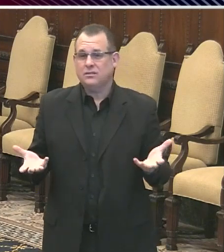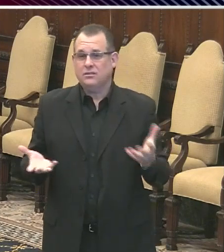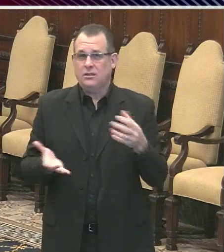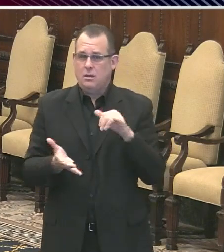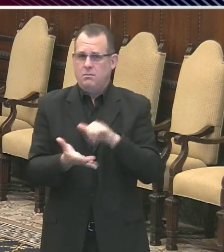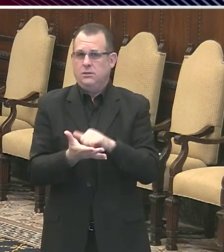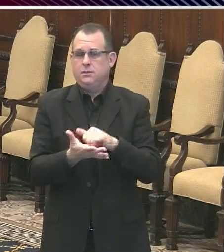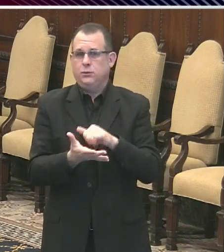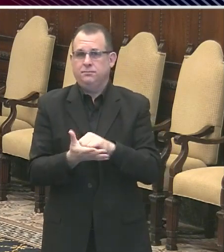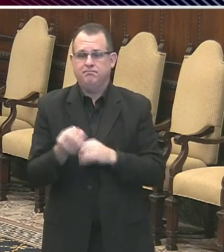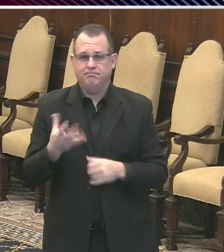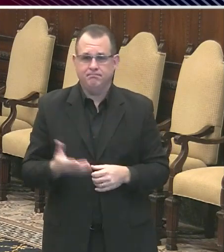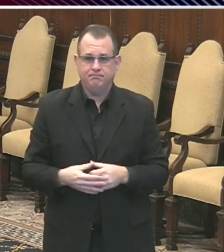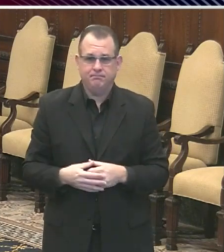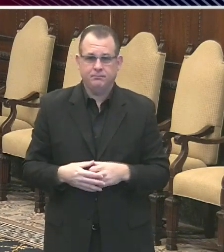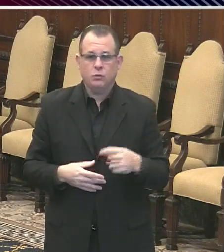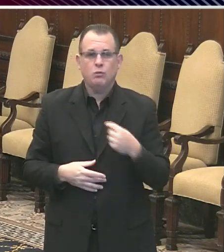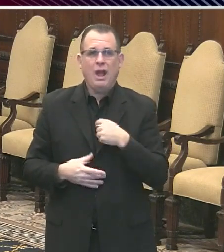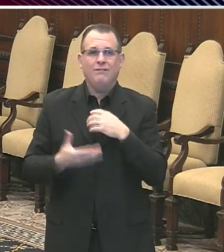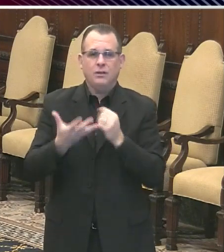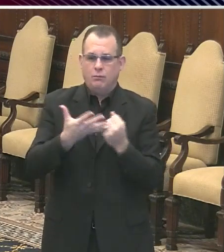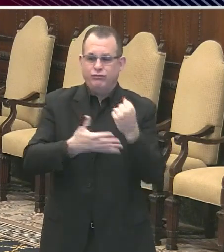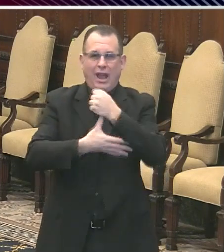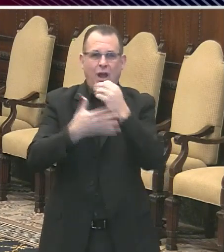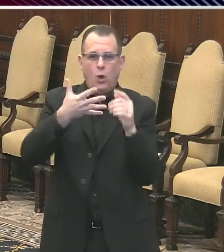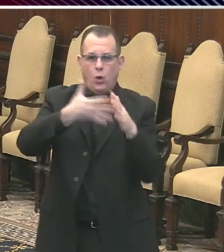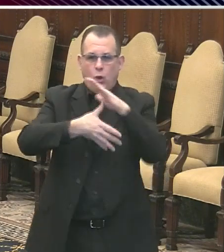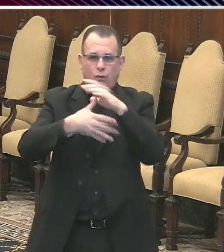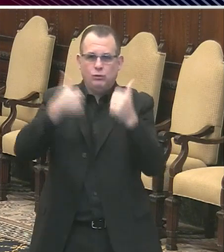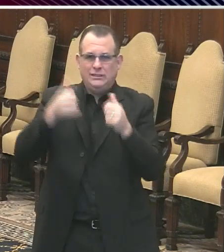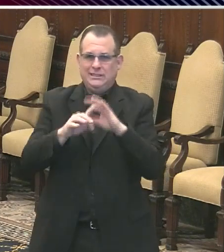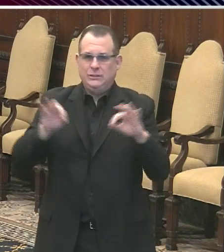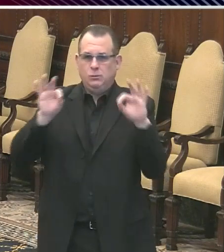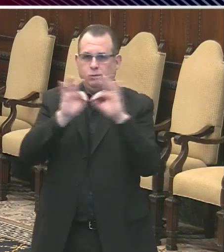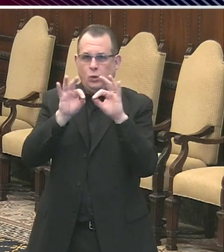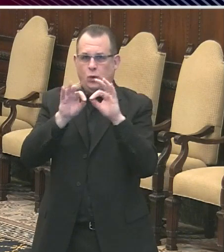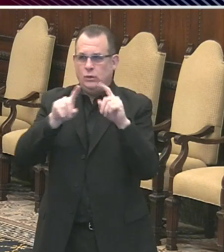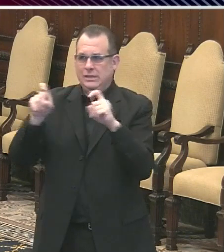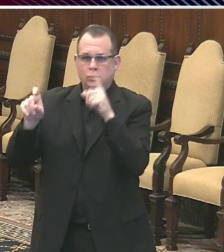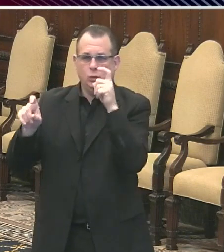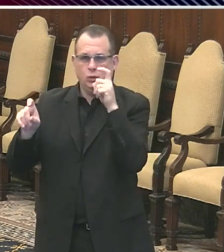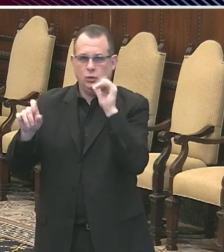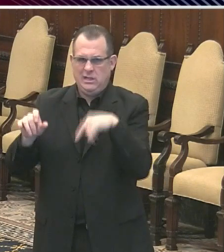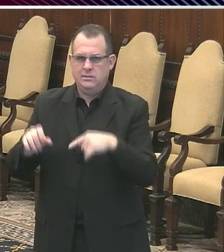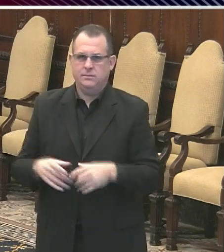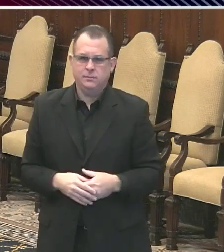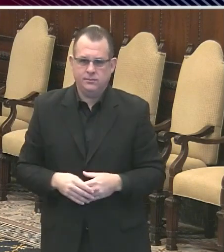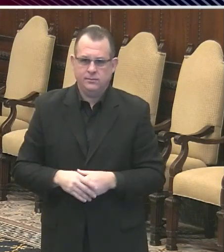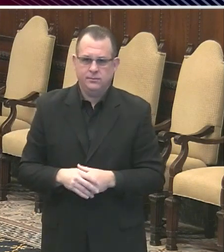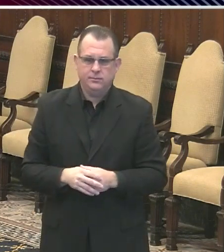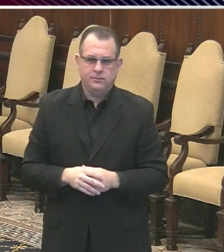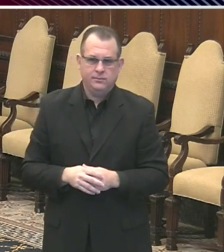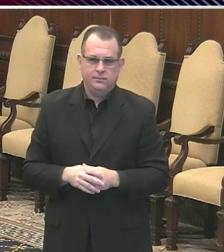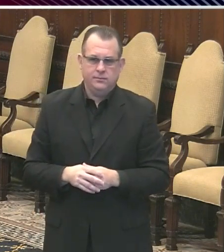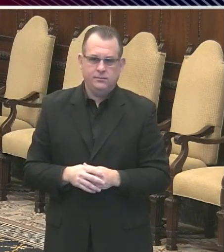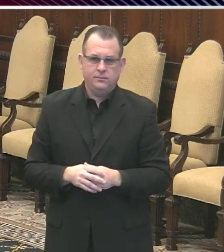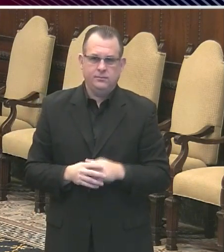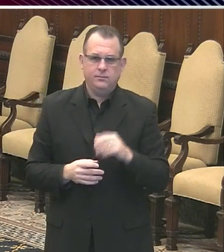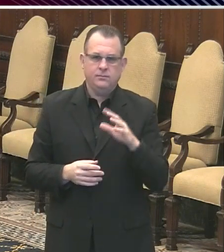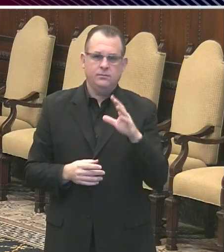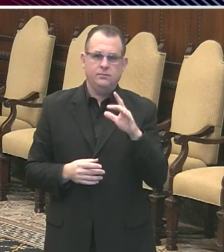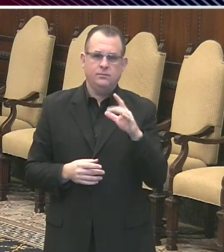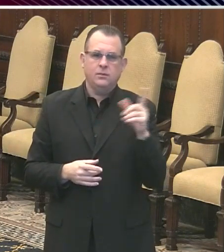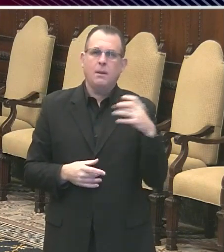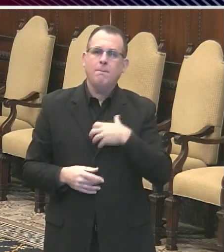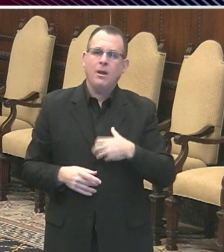is most useful. Asymptomatic people would be the last group of people we'd want to test. And as far as Hahnemann Hospital is concerned, it was